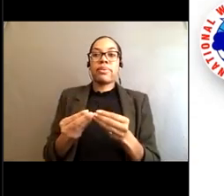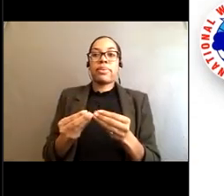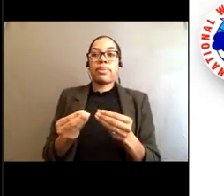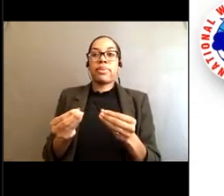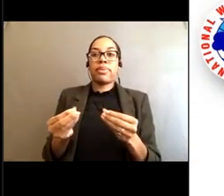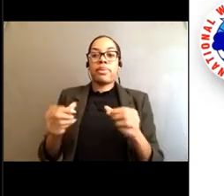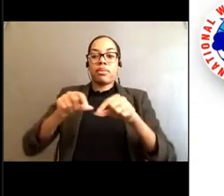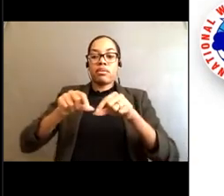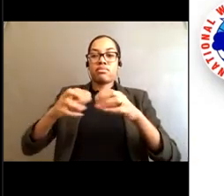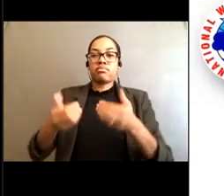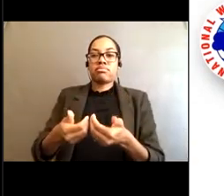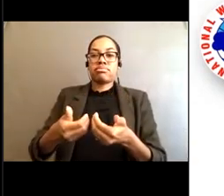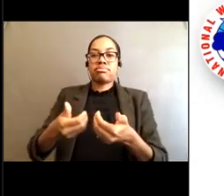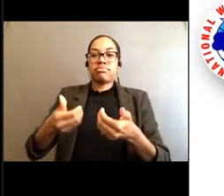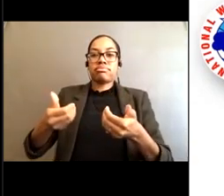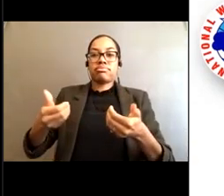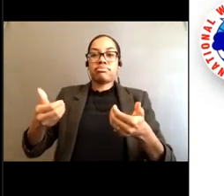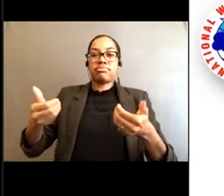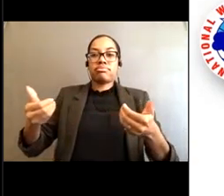shoreline.